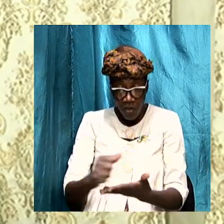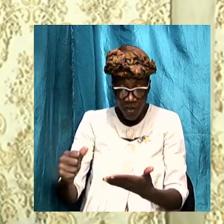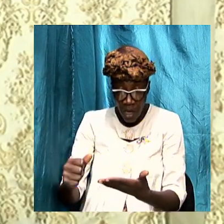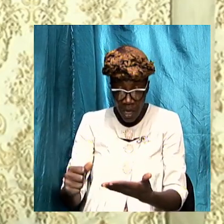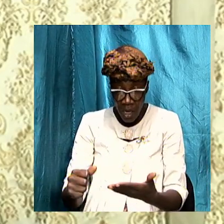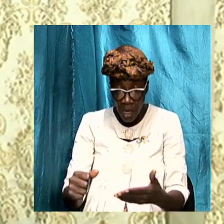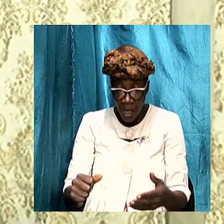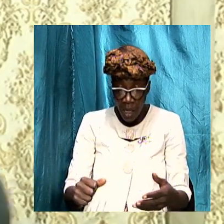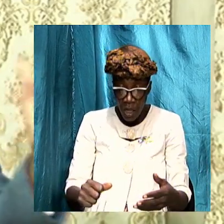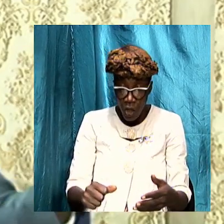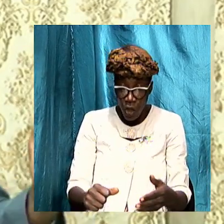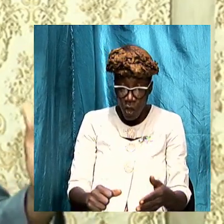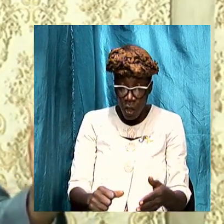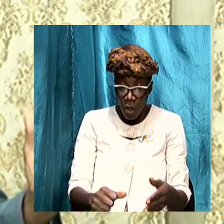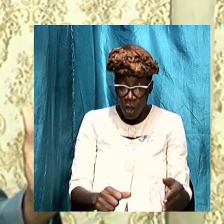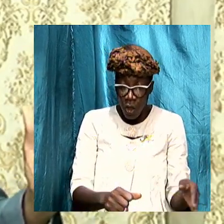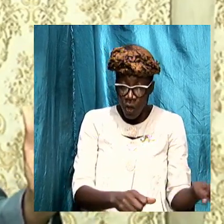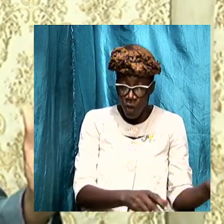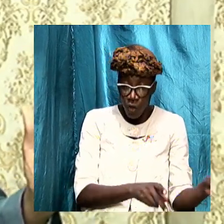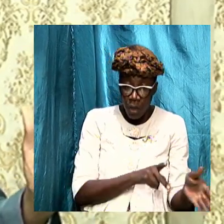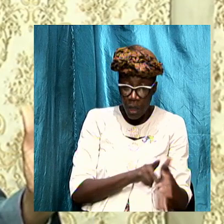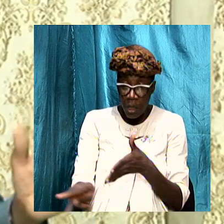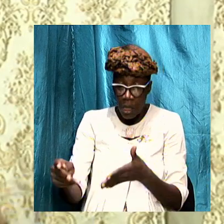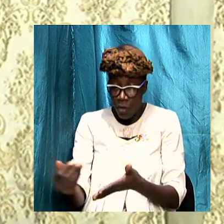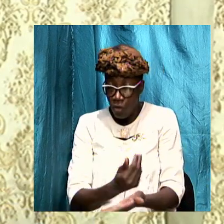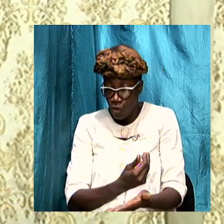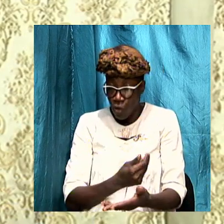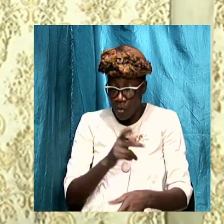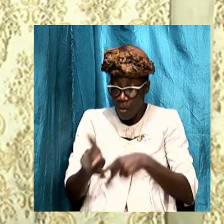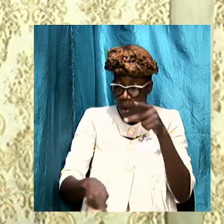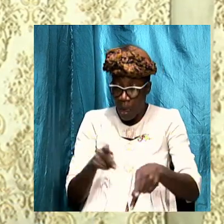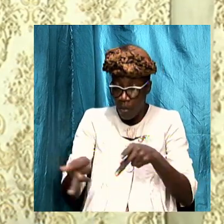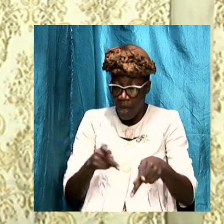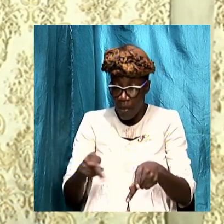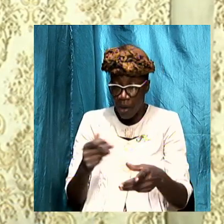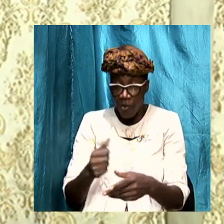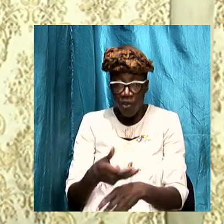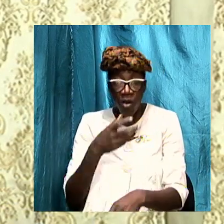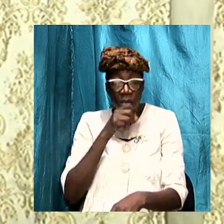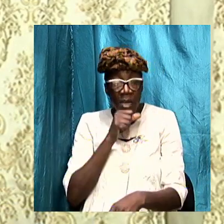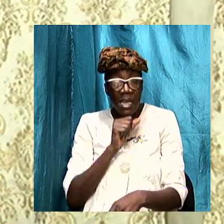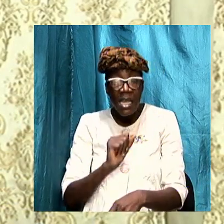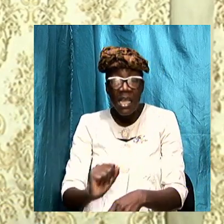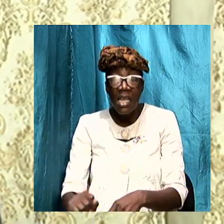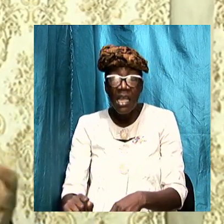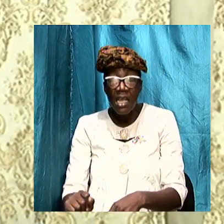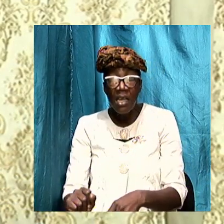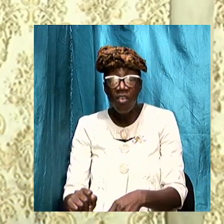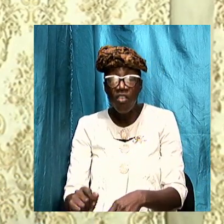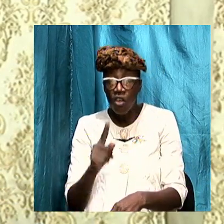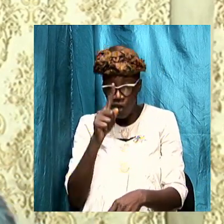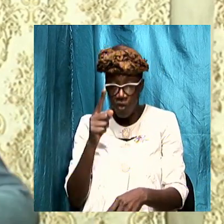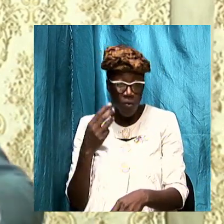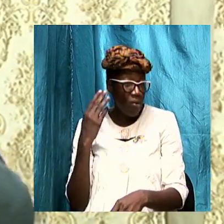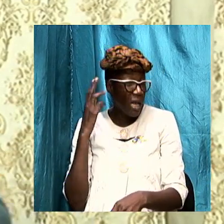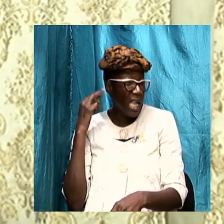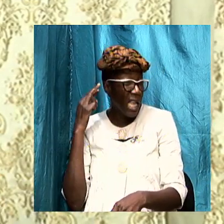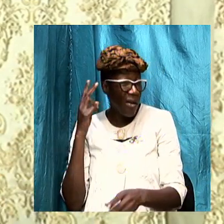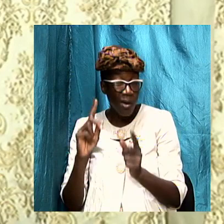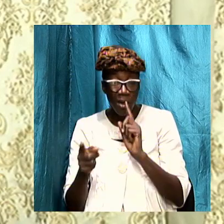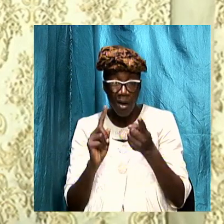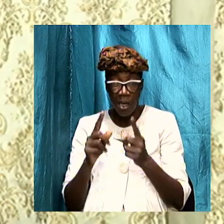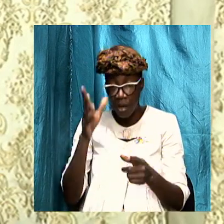age there's a lot of agenda and you would have heard us talking about men who have